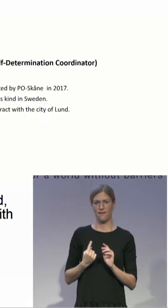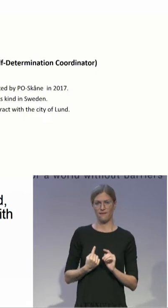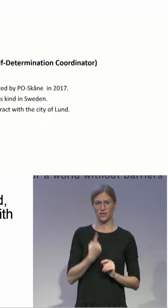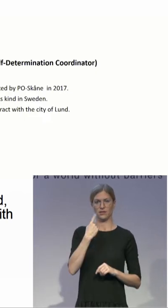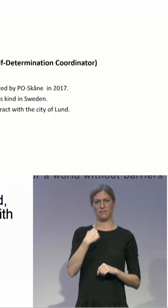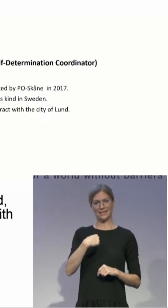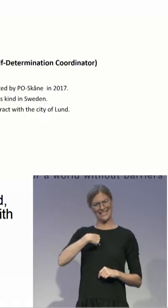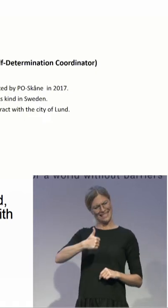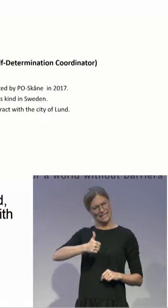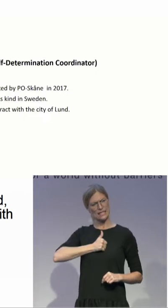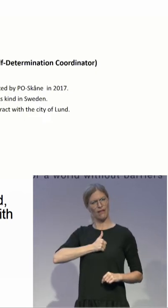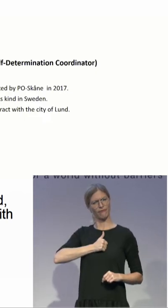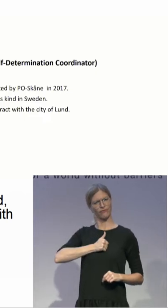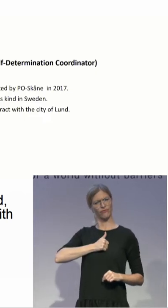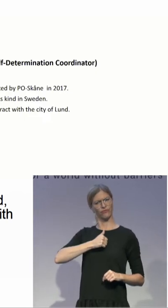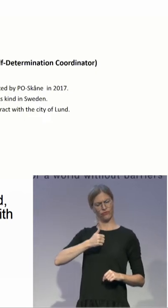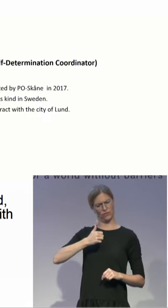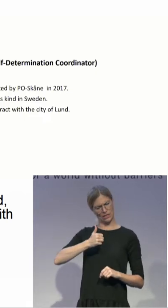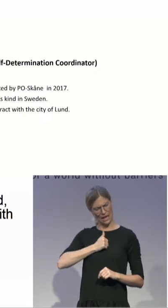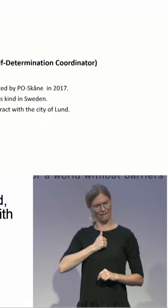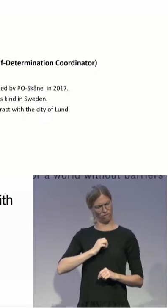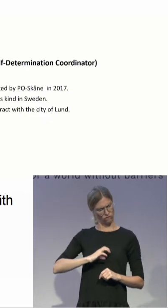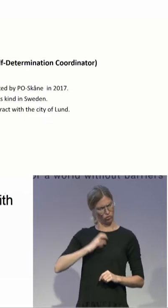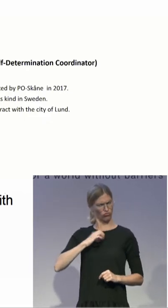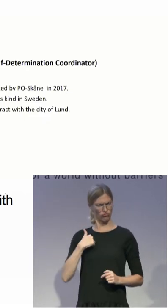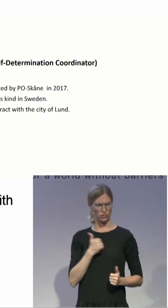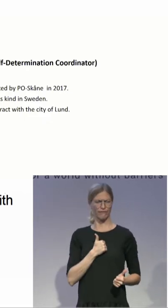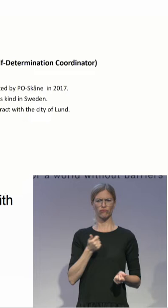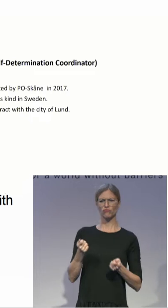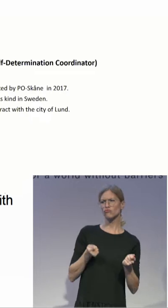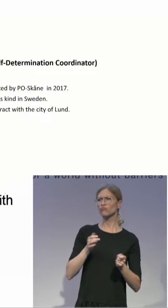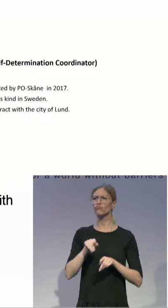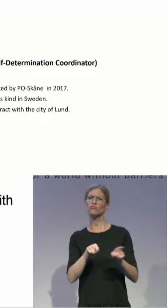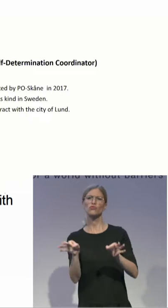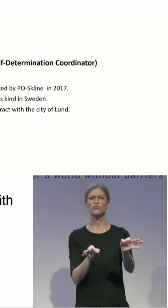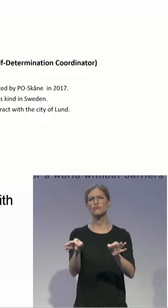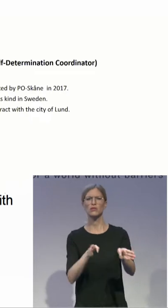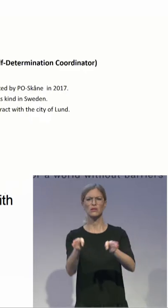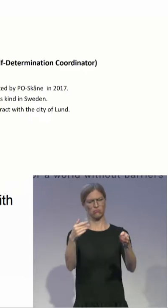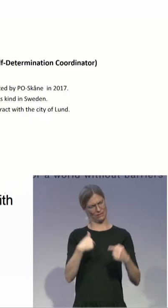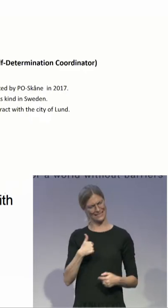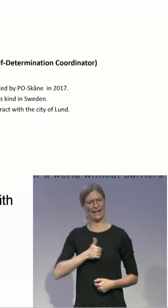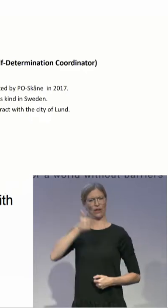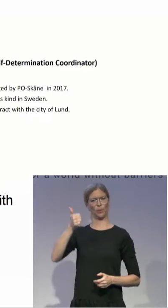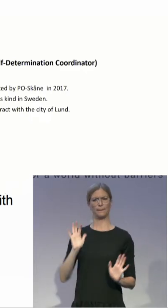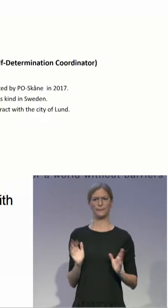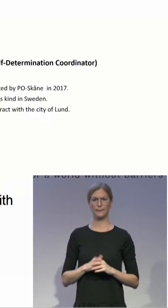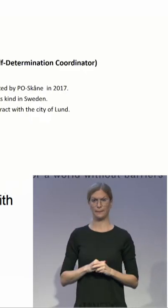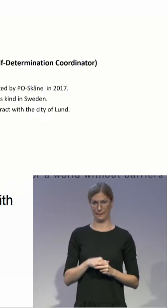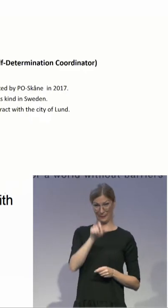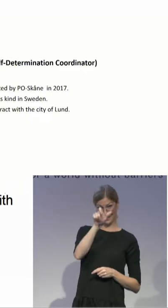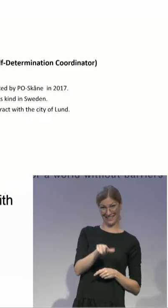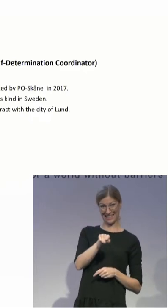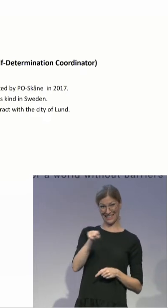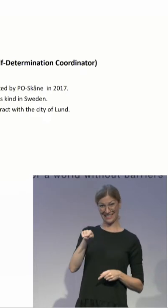Like the personal ombudsman, the BSAM supports persons with psychosocial disabilities in making their own decisions and to communicate their